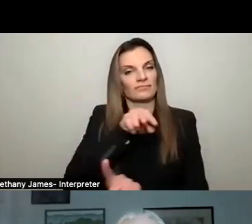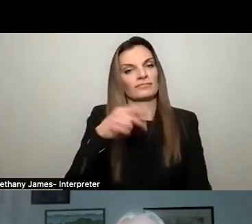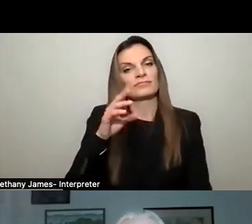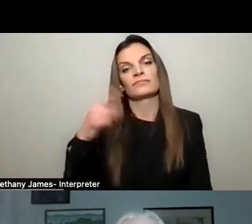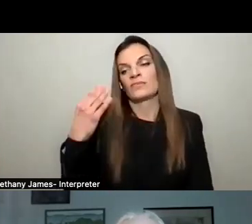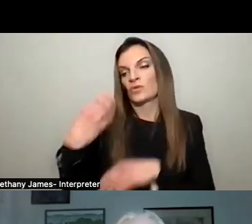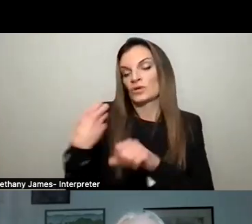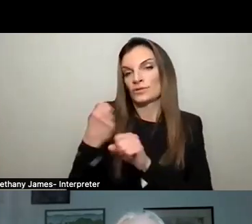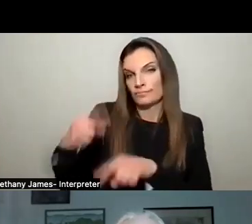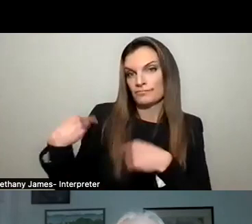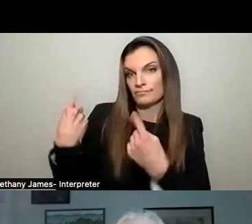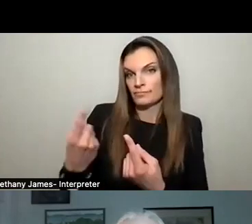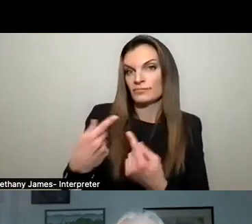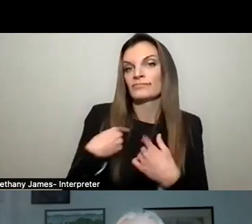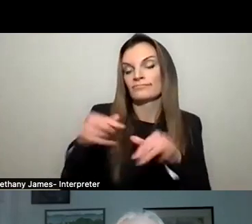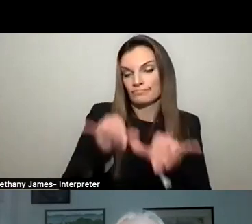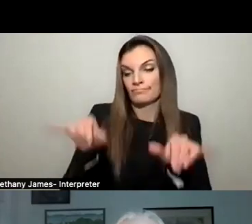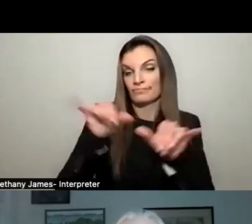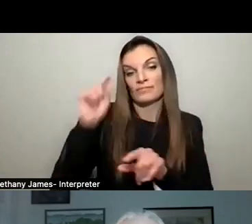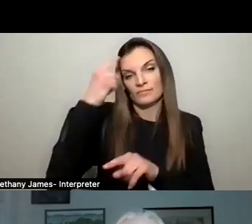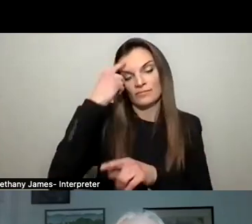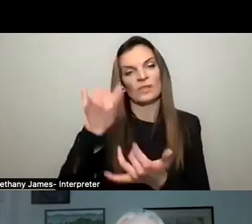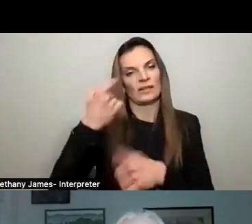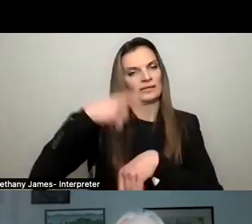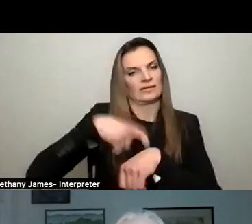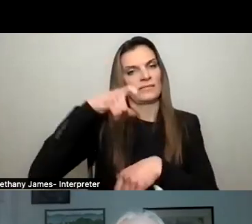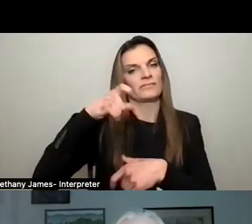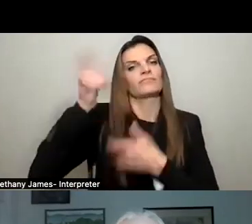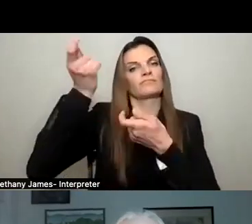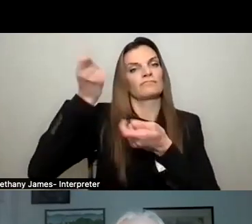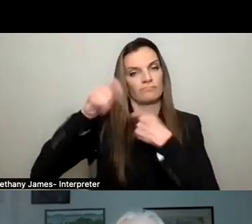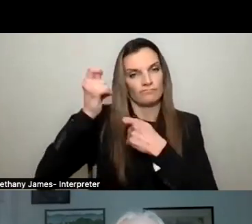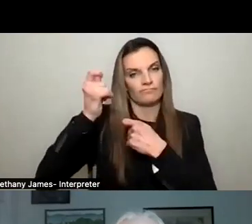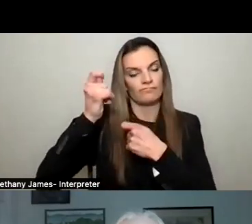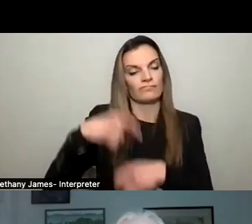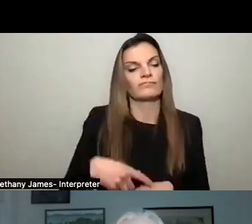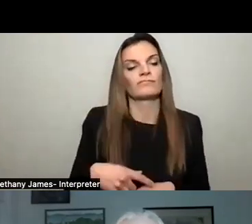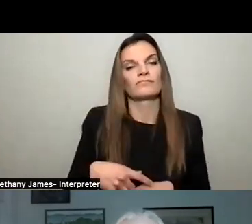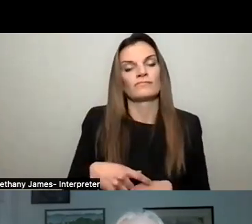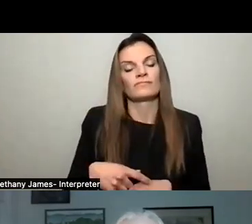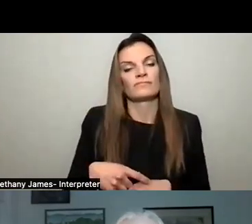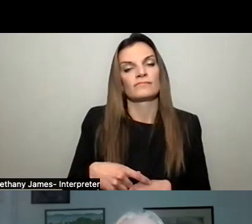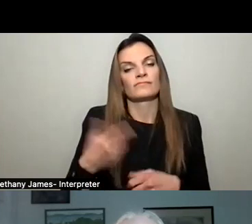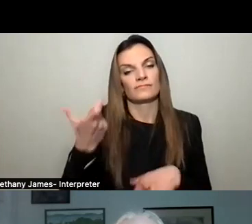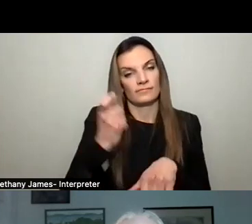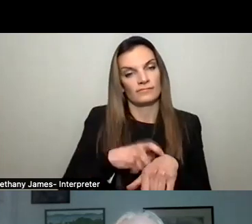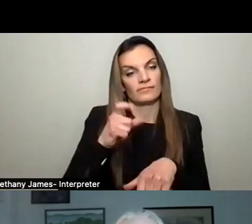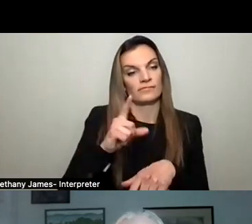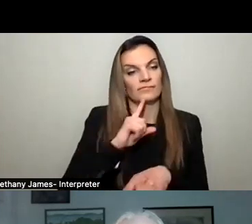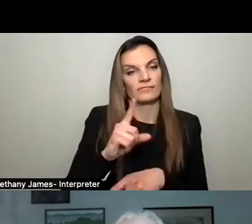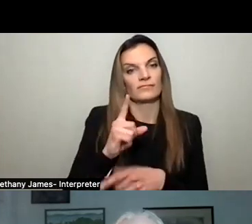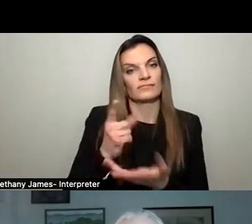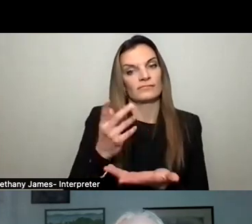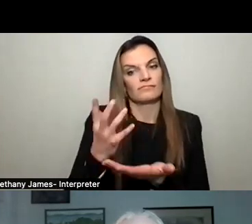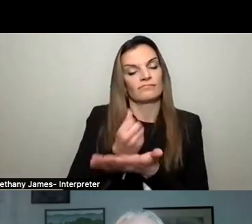years, we've had the consistent government, but it's time for that to be replaced. It's time for us to take the opportunity to leverage our